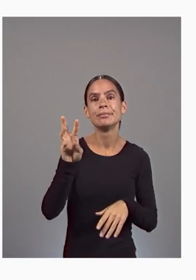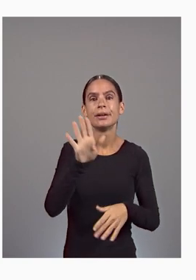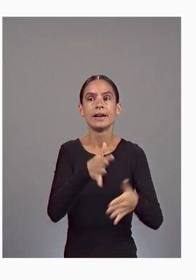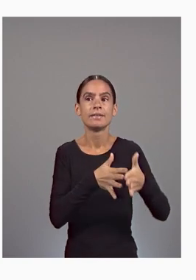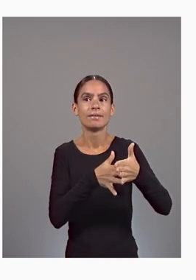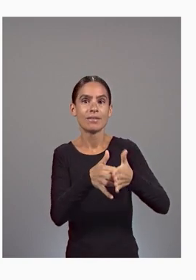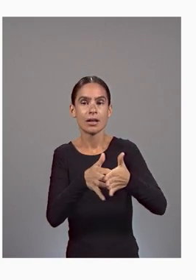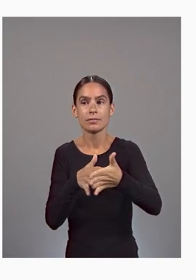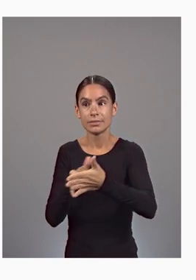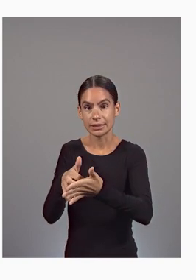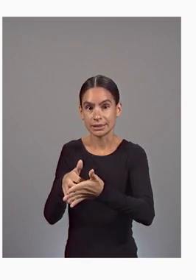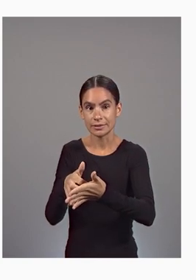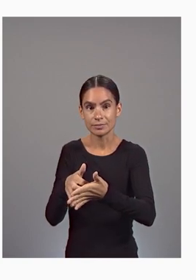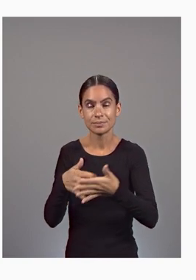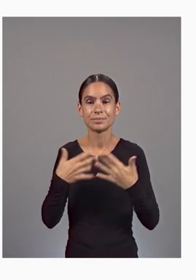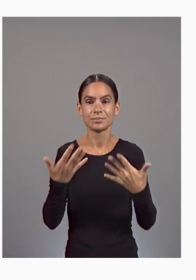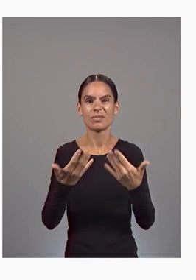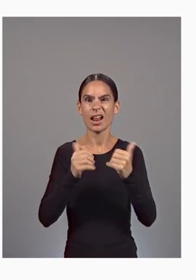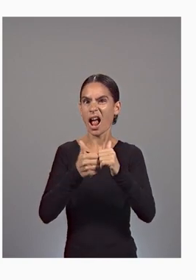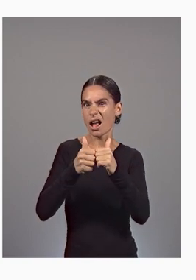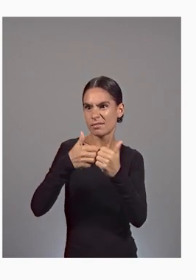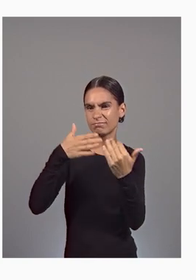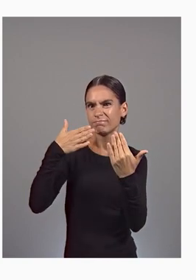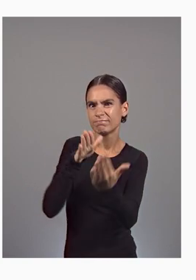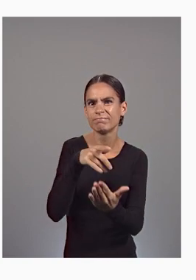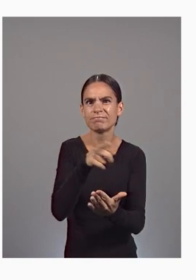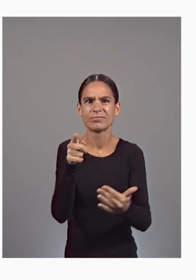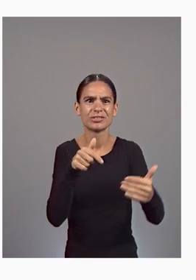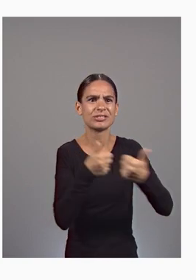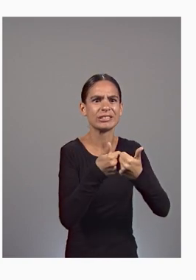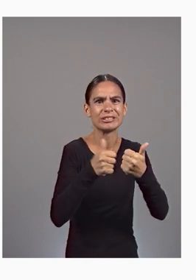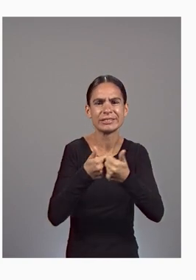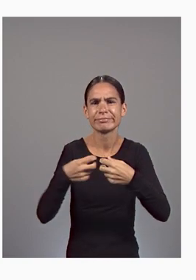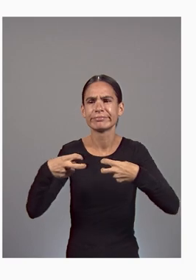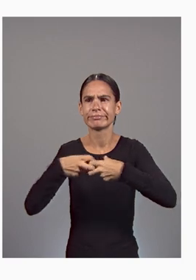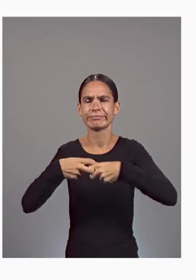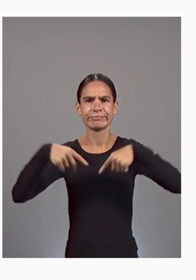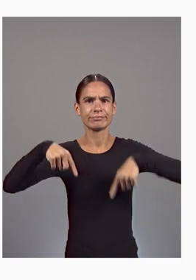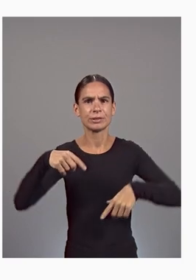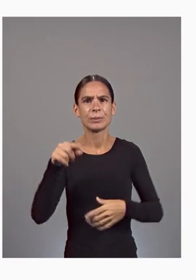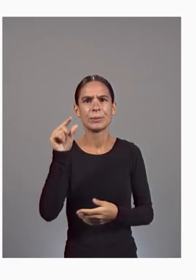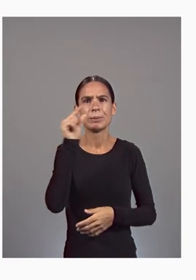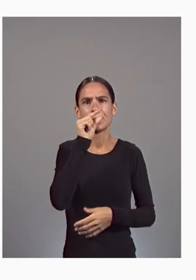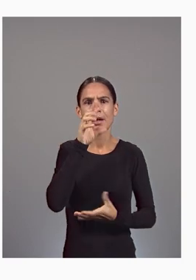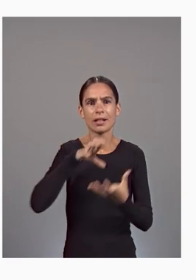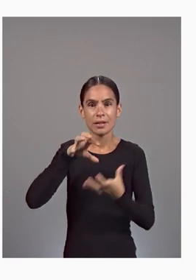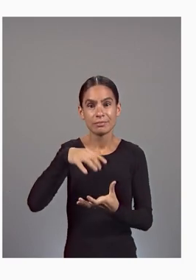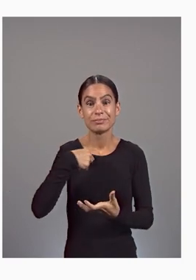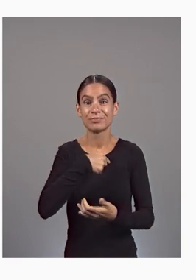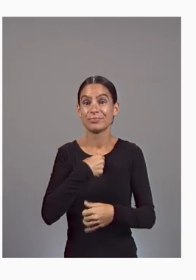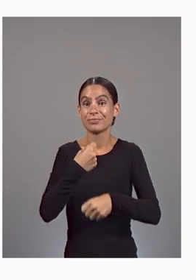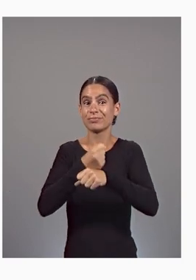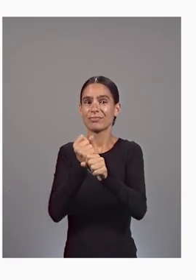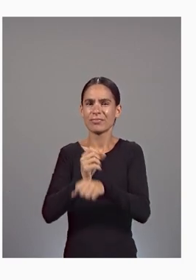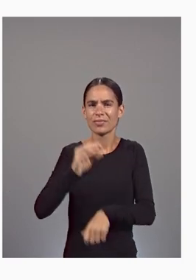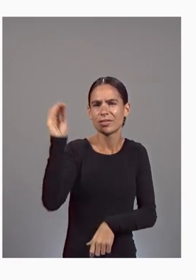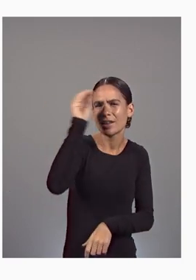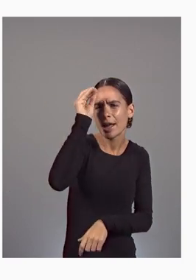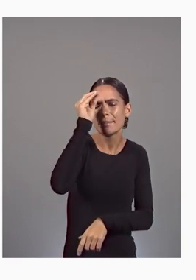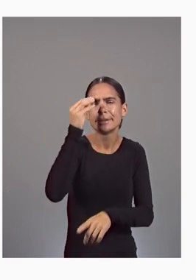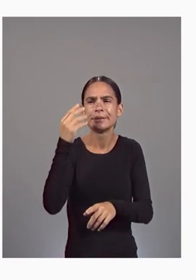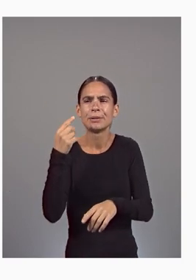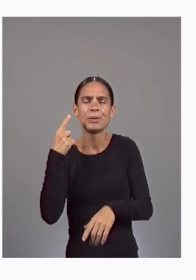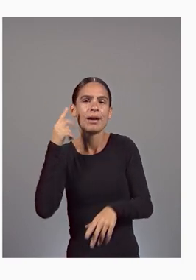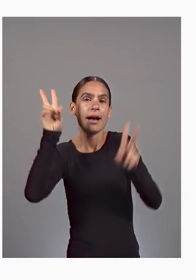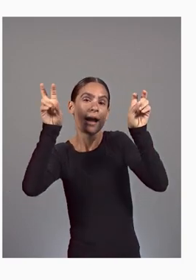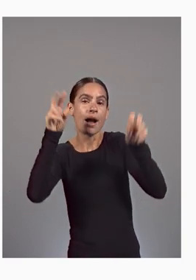To address these challenges at Google Cloud, we have created opinionated golden paths, products, starting all